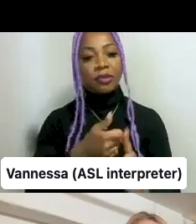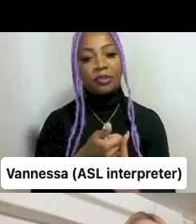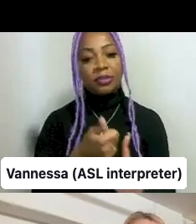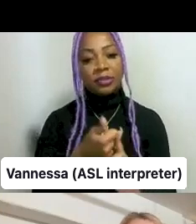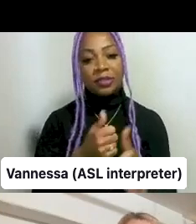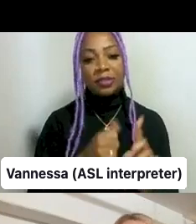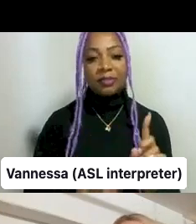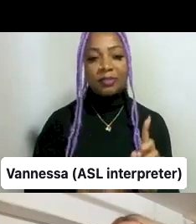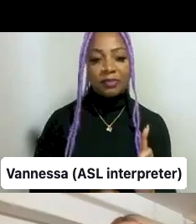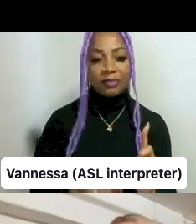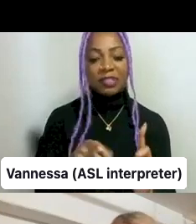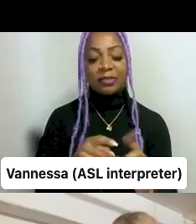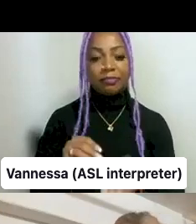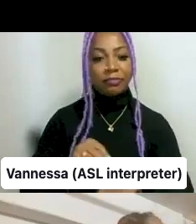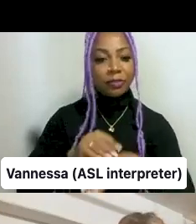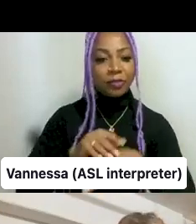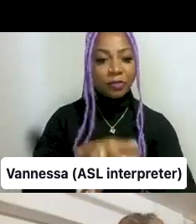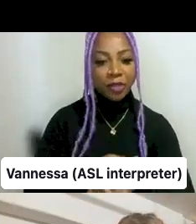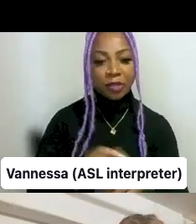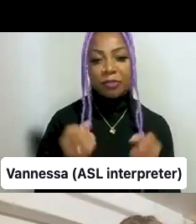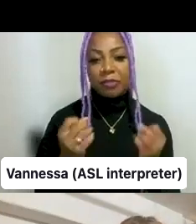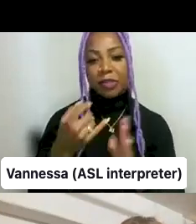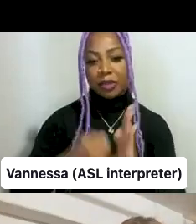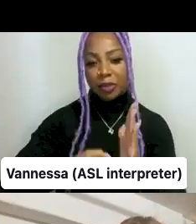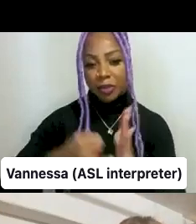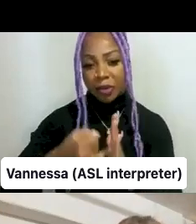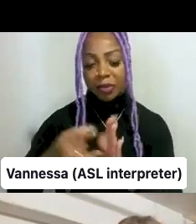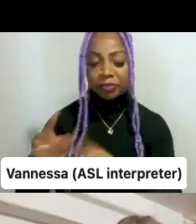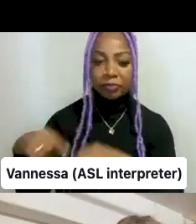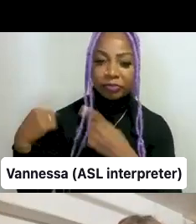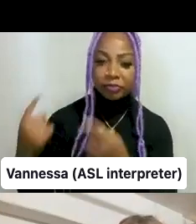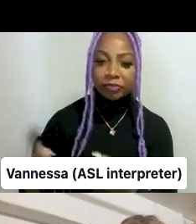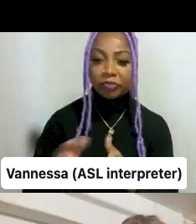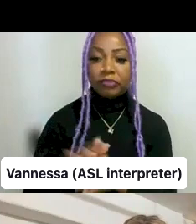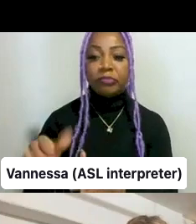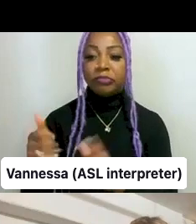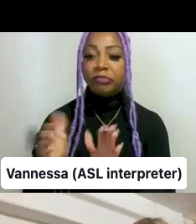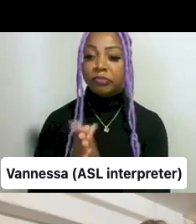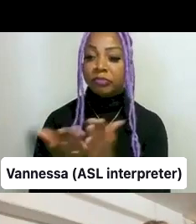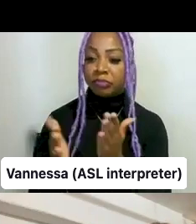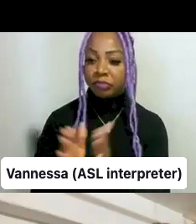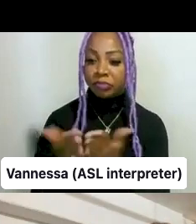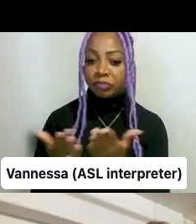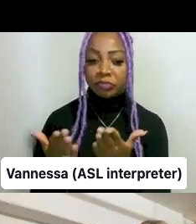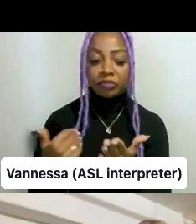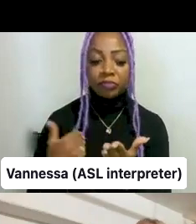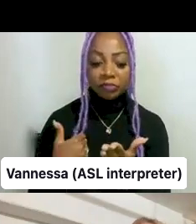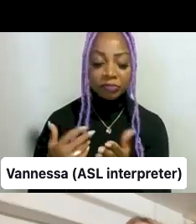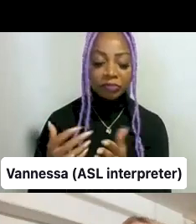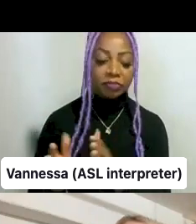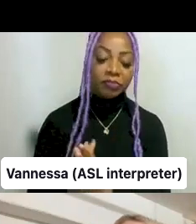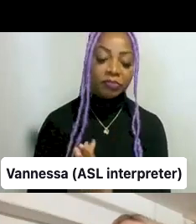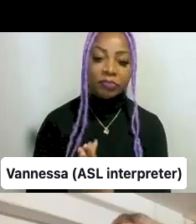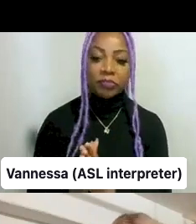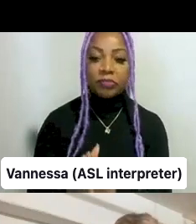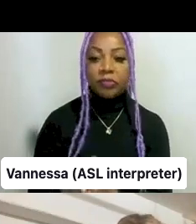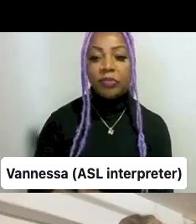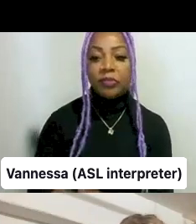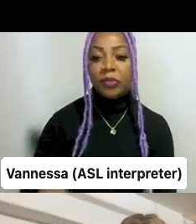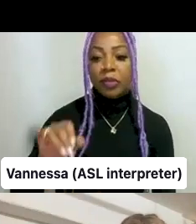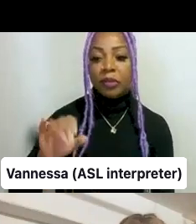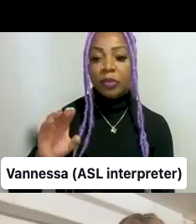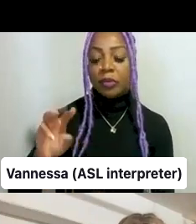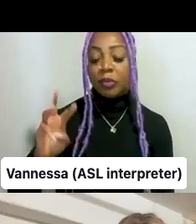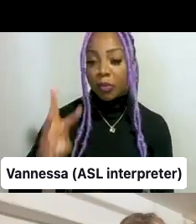been an inspiration for artists all throughout the times. Another book that's pretty well known is Wicked Arts Assignments.